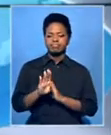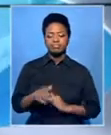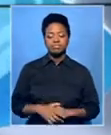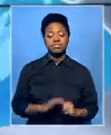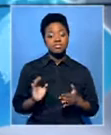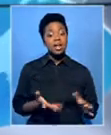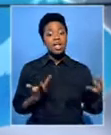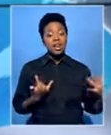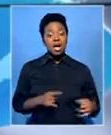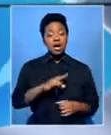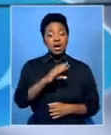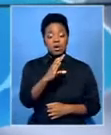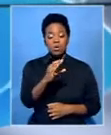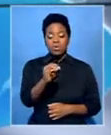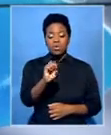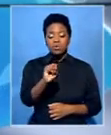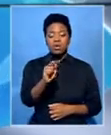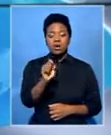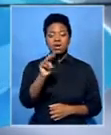Now, the battle for the soul of Kasato rages on.